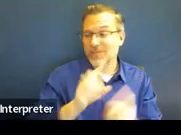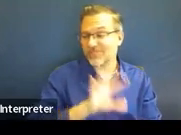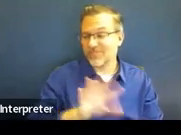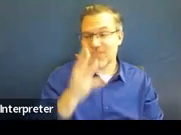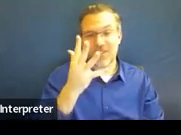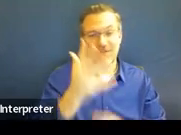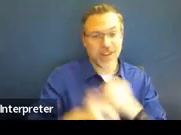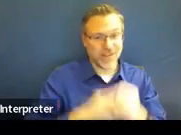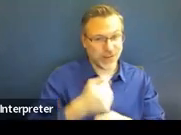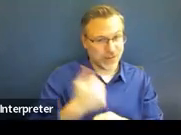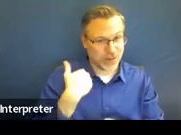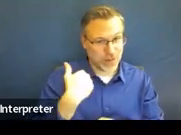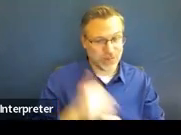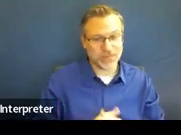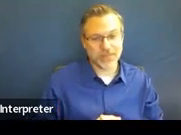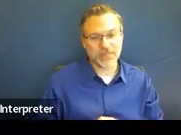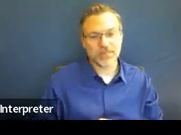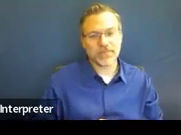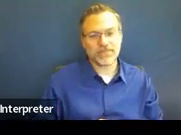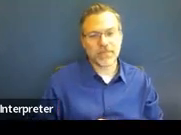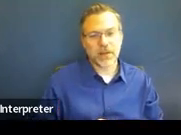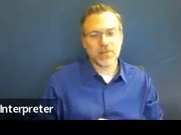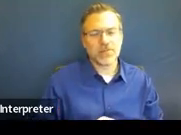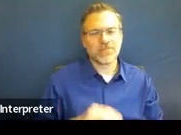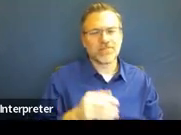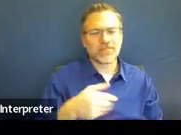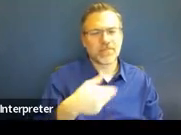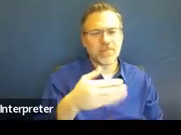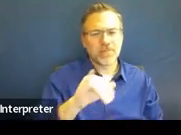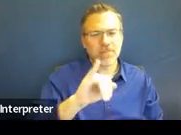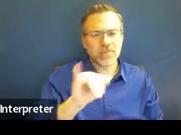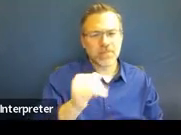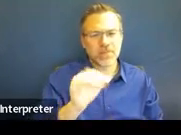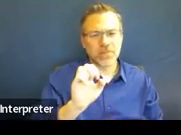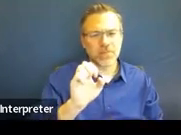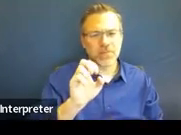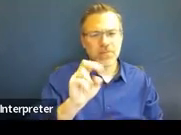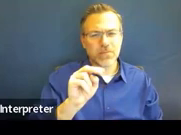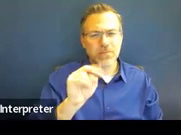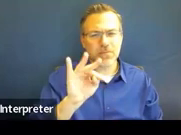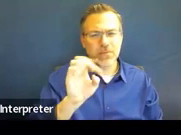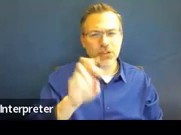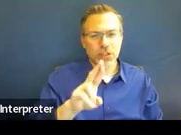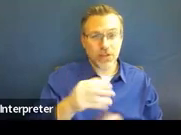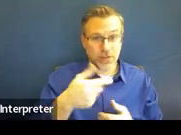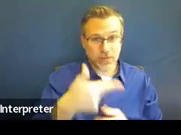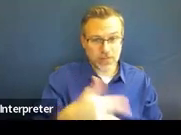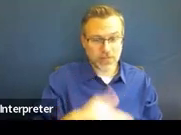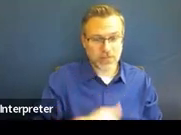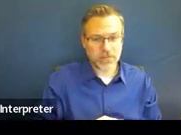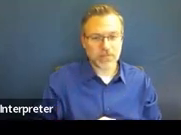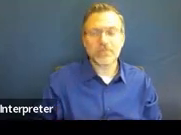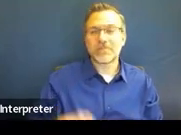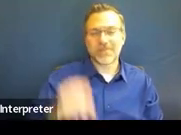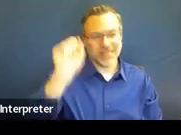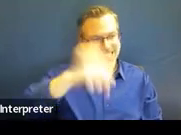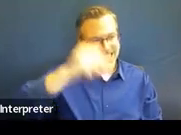Awesome. Thank you. And I think Jennifer is going to pop on and say hi real quick. Absolutely.